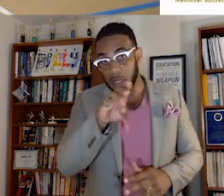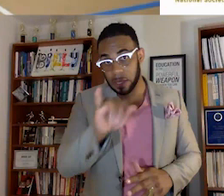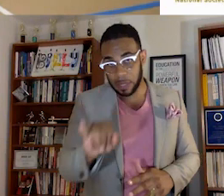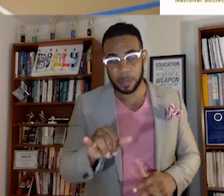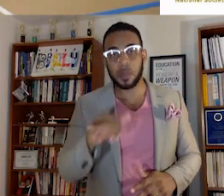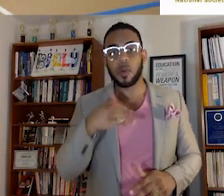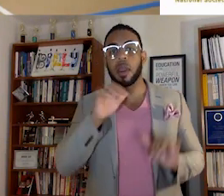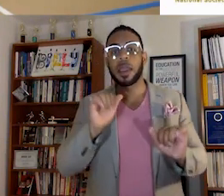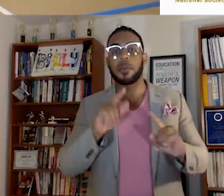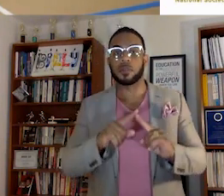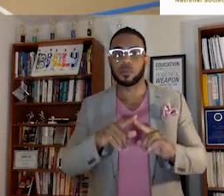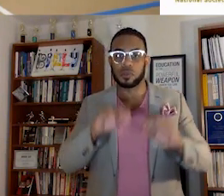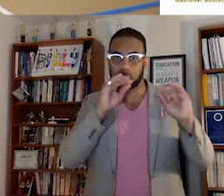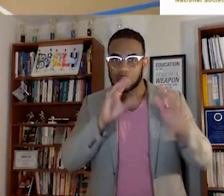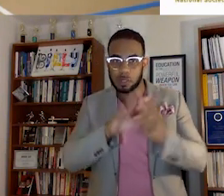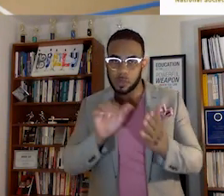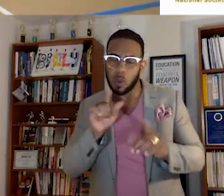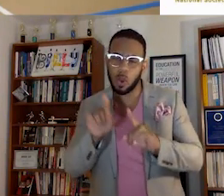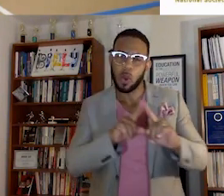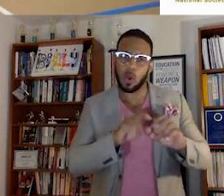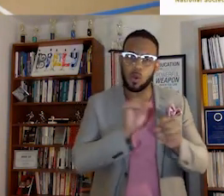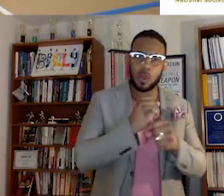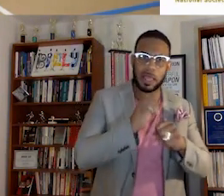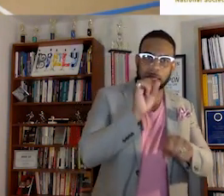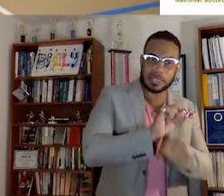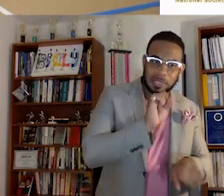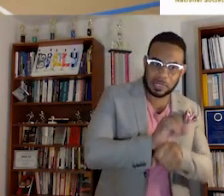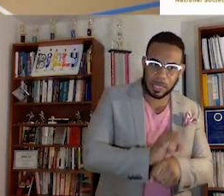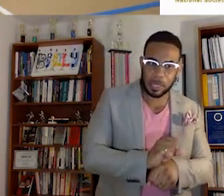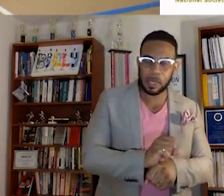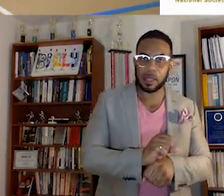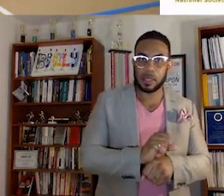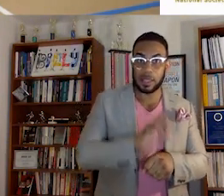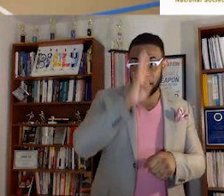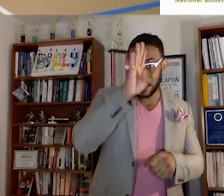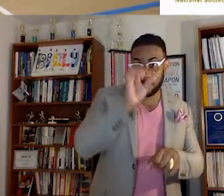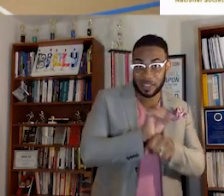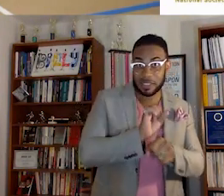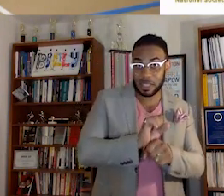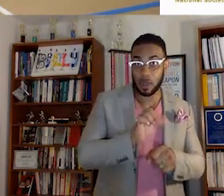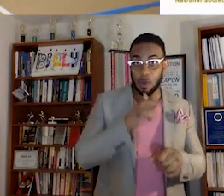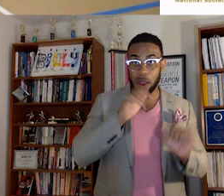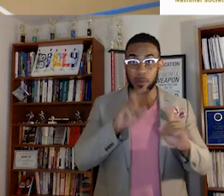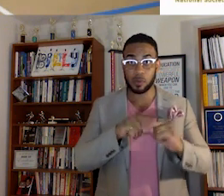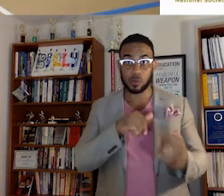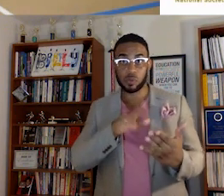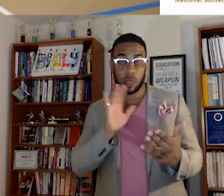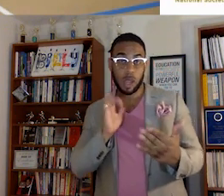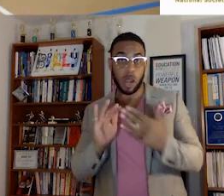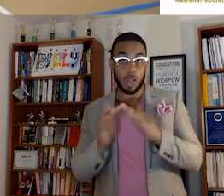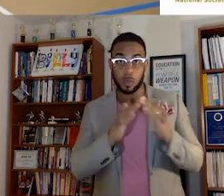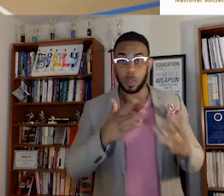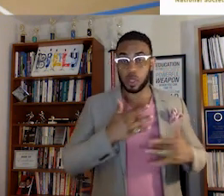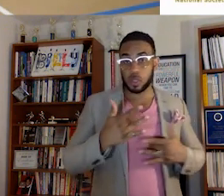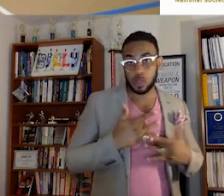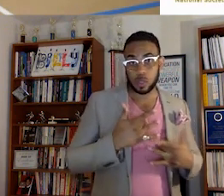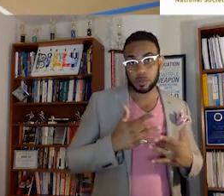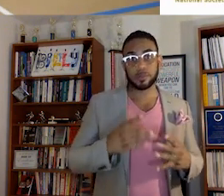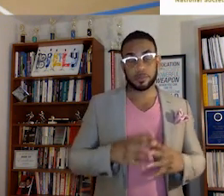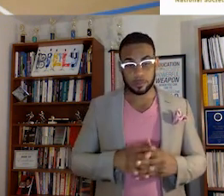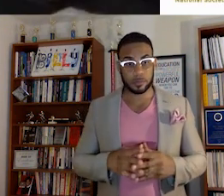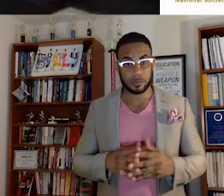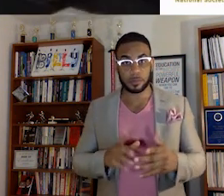able to, you know, teach students, but we're also creating jobs, innovative jobs where we're able to address our community's concerns. Right.